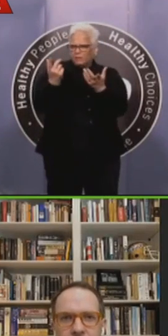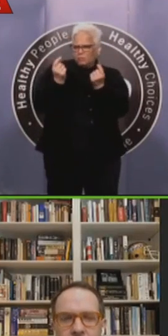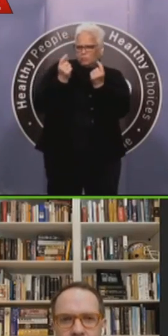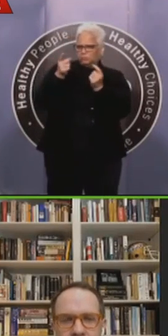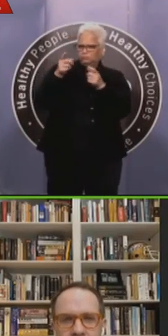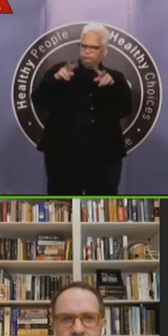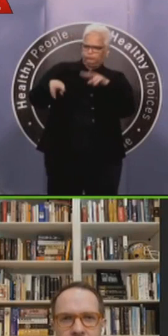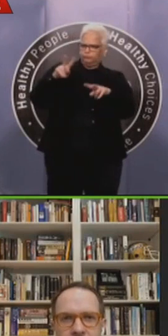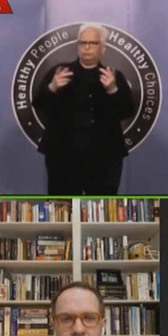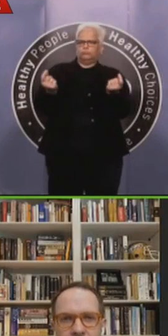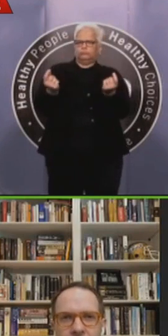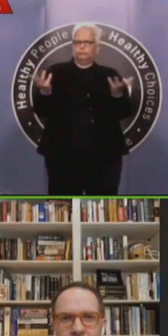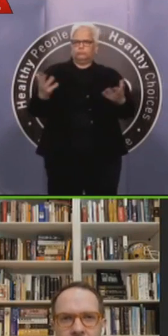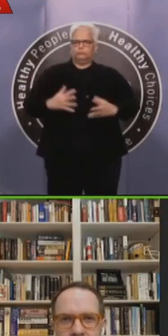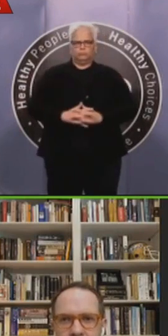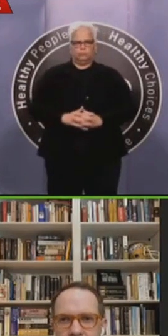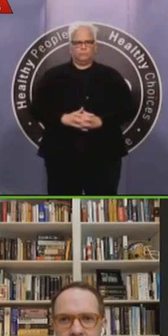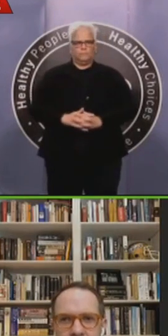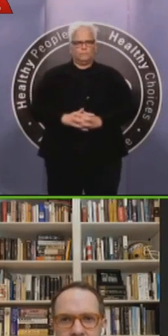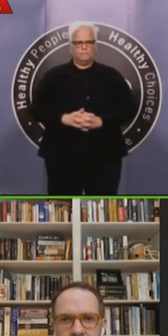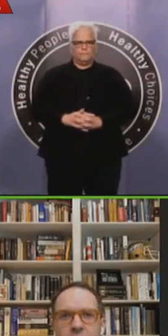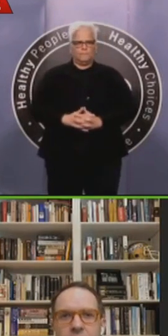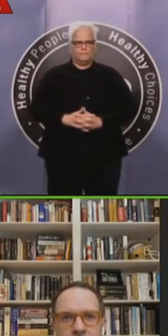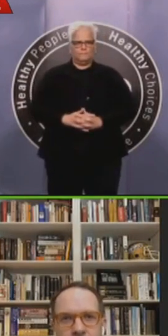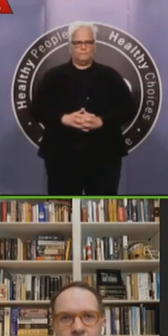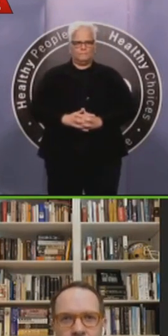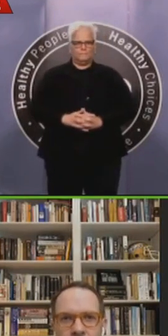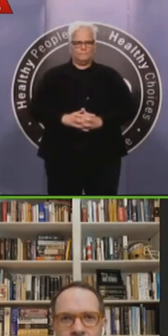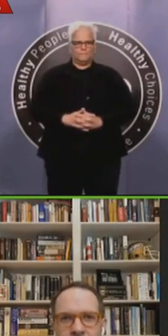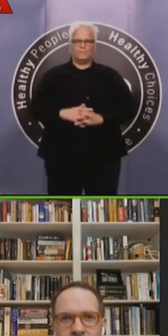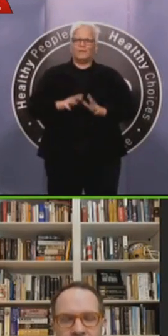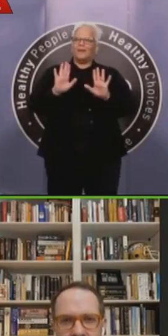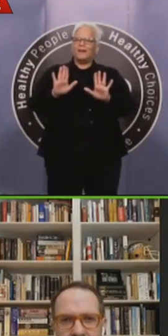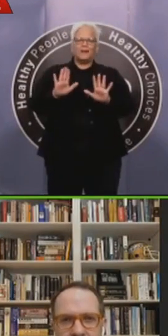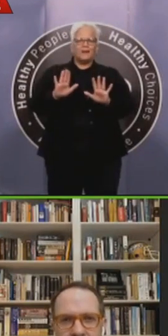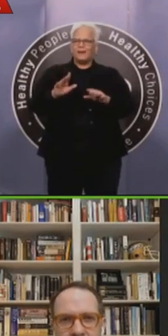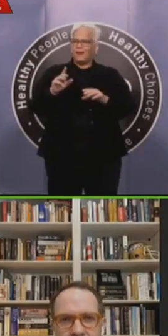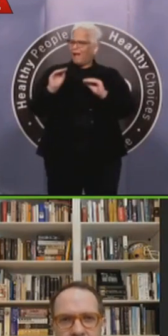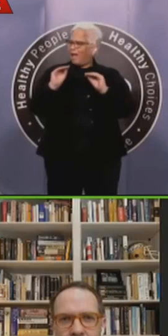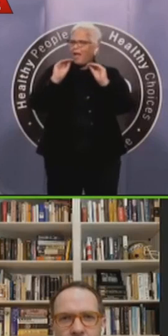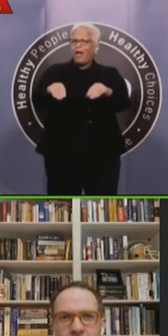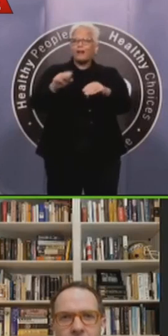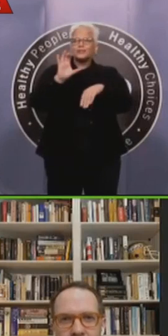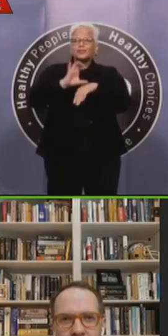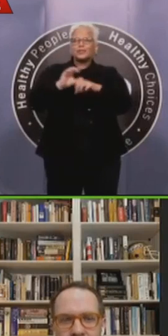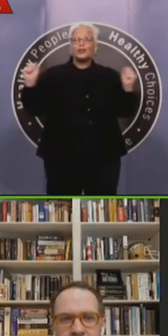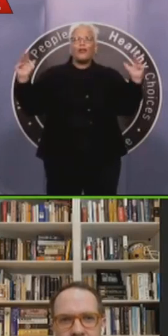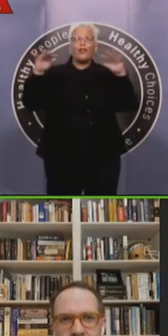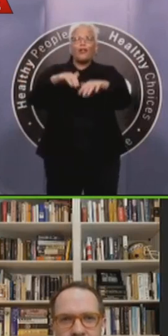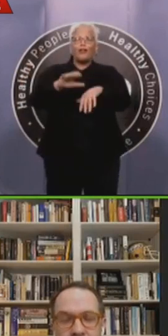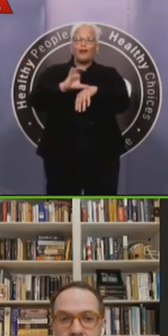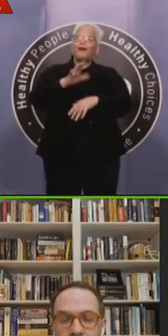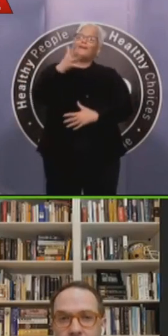fellow congregants at the risk of getting a virus, uh, is a great way of showing love and faith. Uh, so I would not recommend